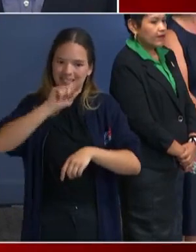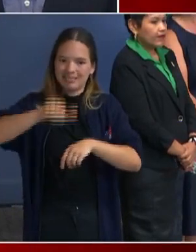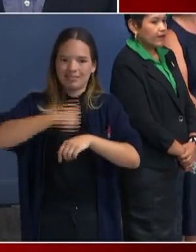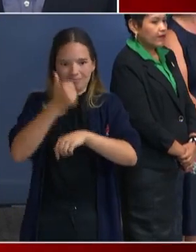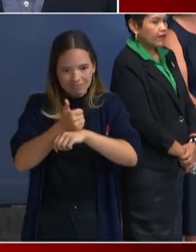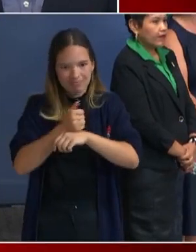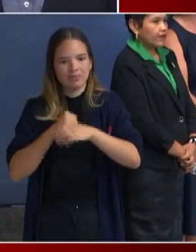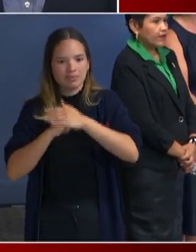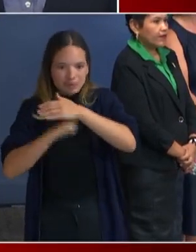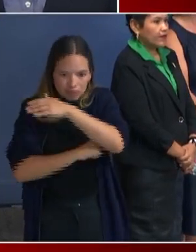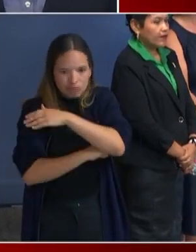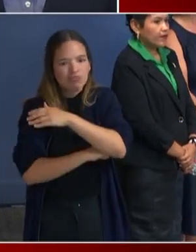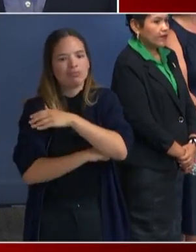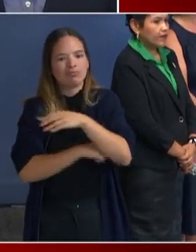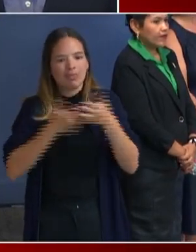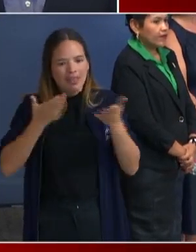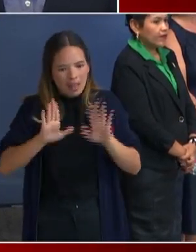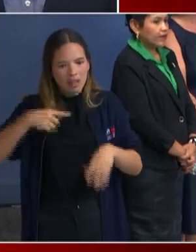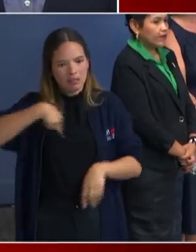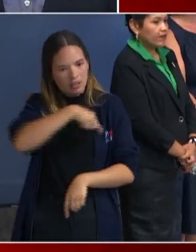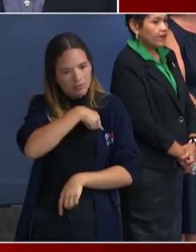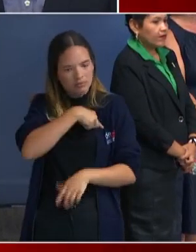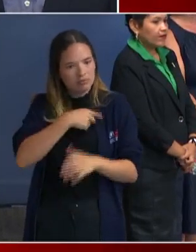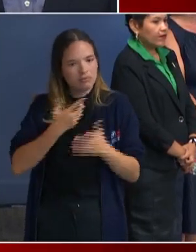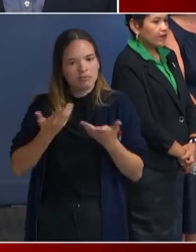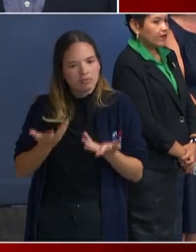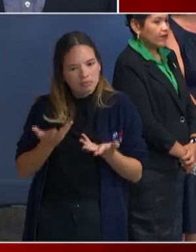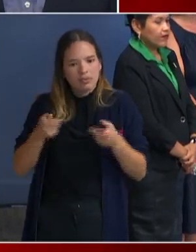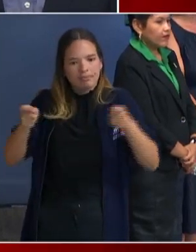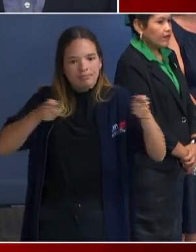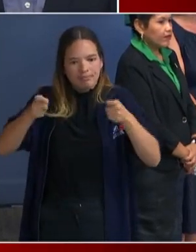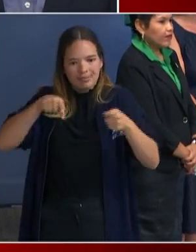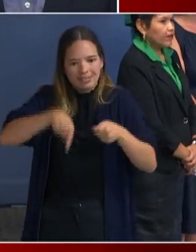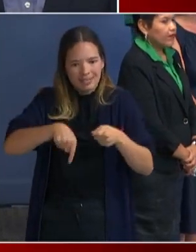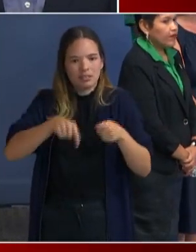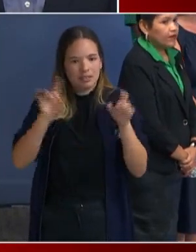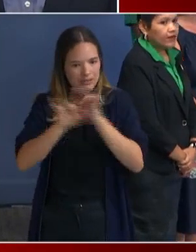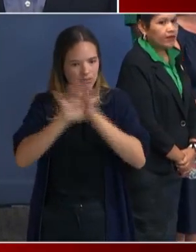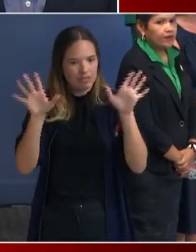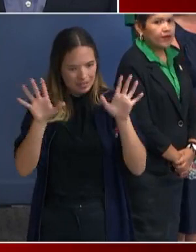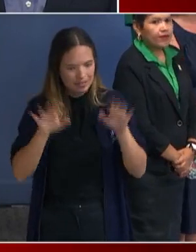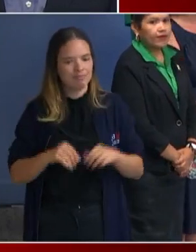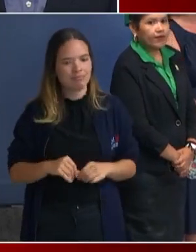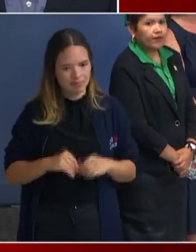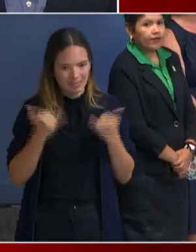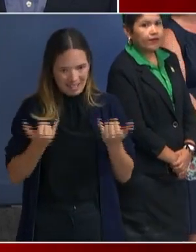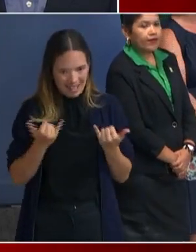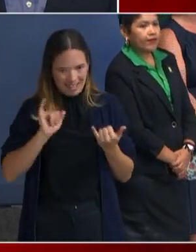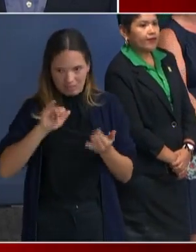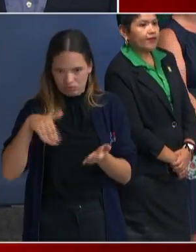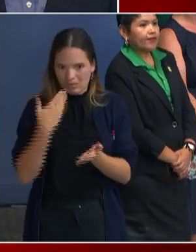to deal with the border crisis, uh, here in Washington, now that has visited us in Washington, DC.